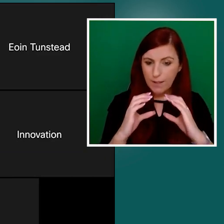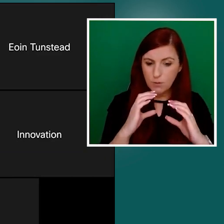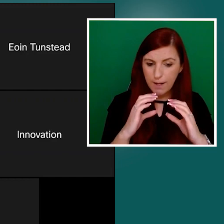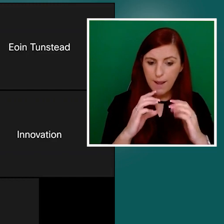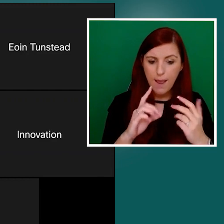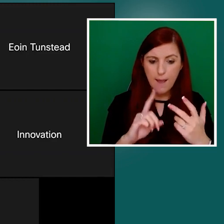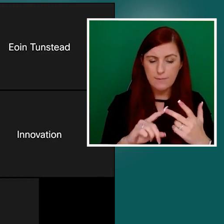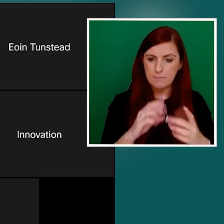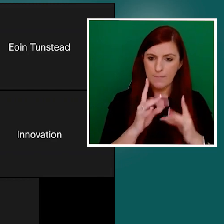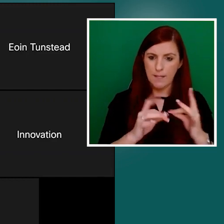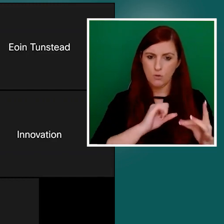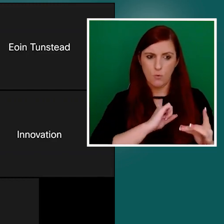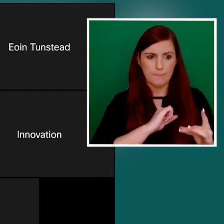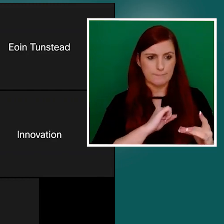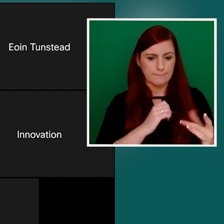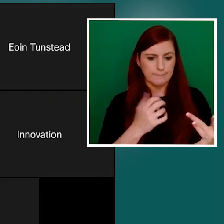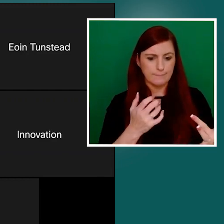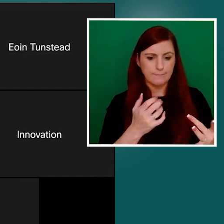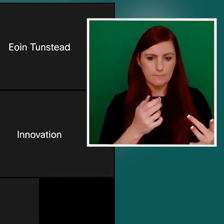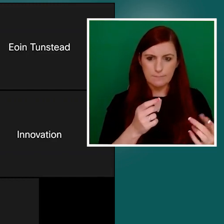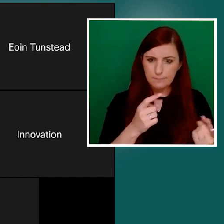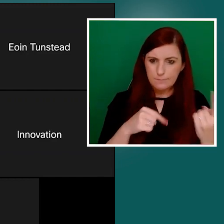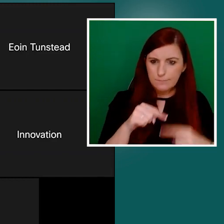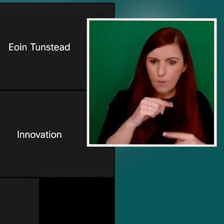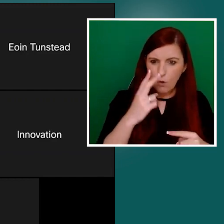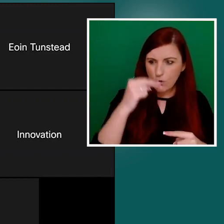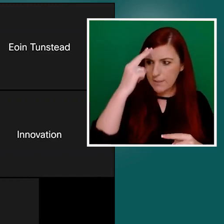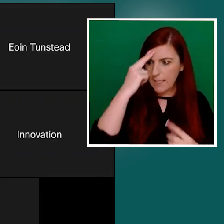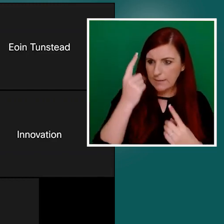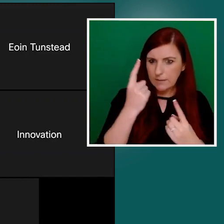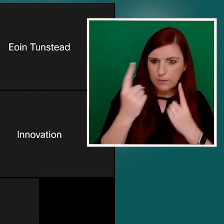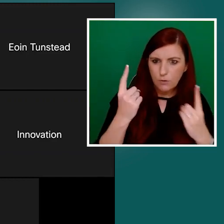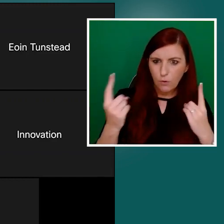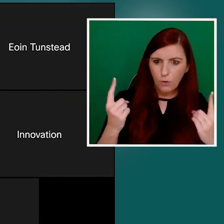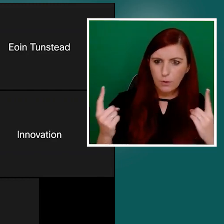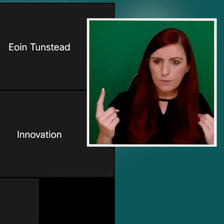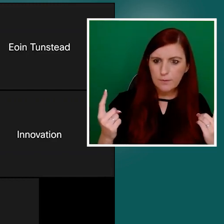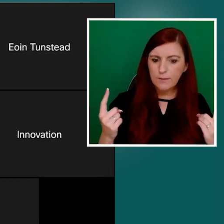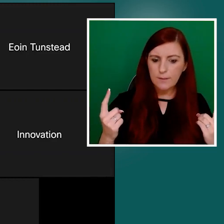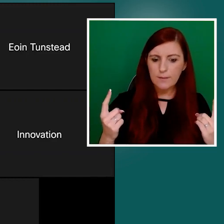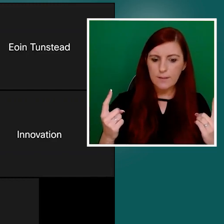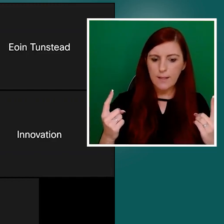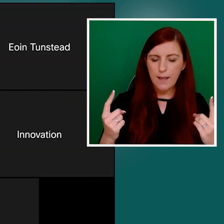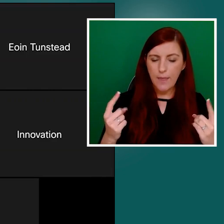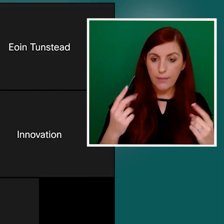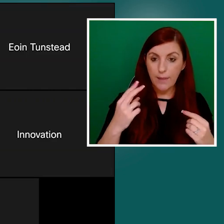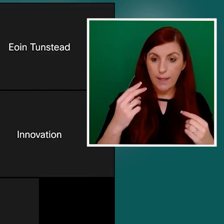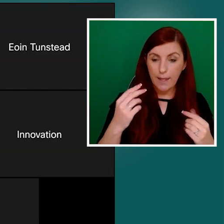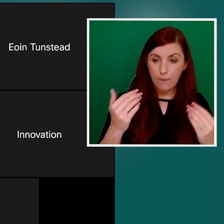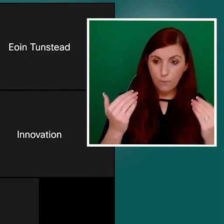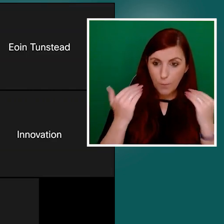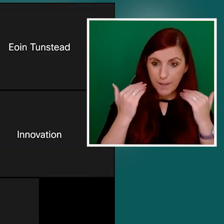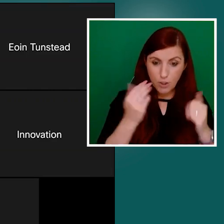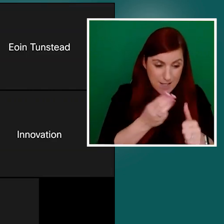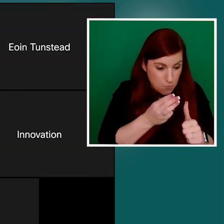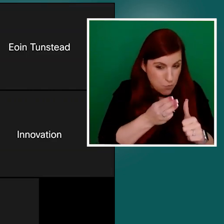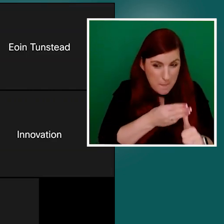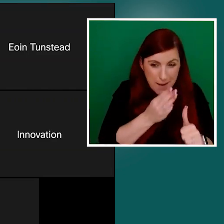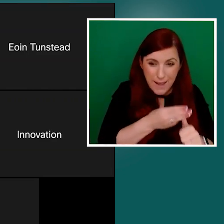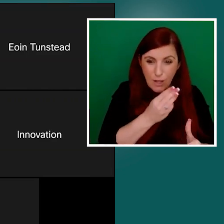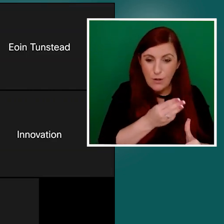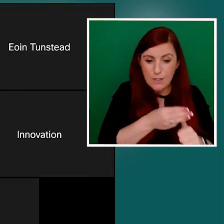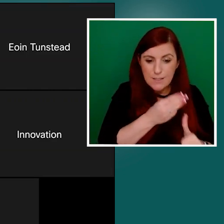that we're we're understanding each other and and the information is prepared. One of the key points also